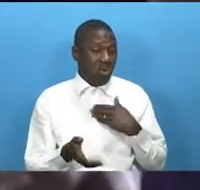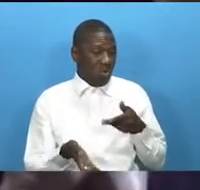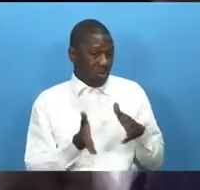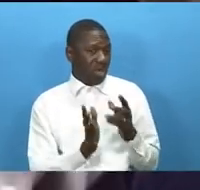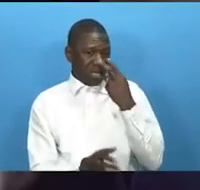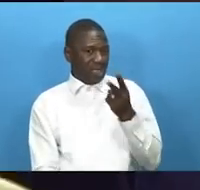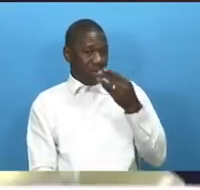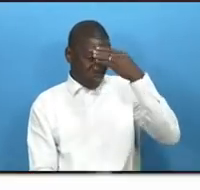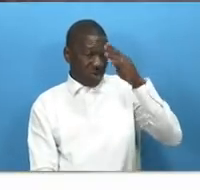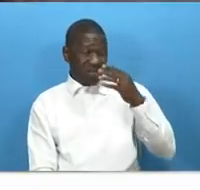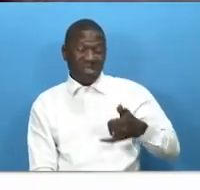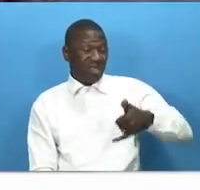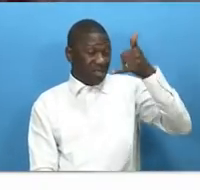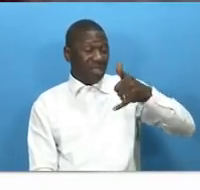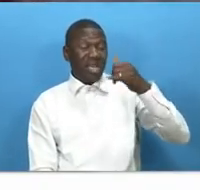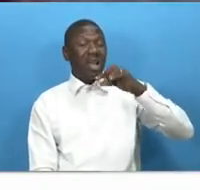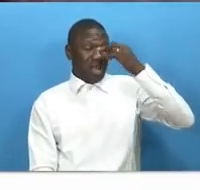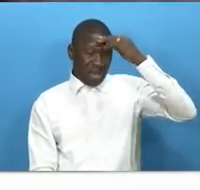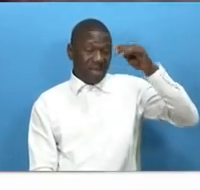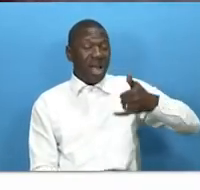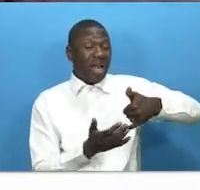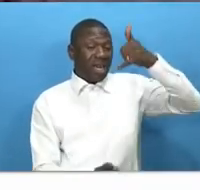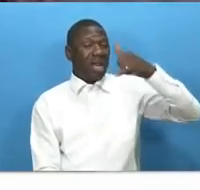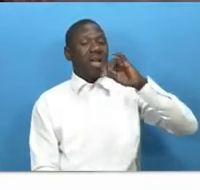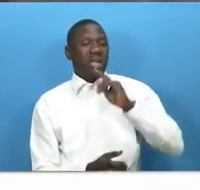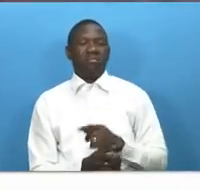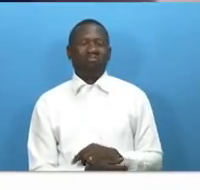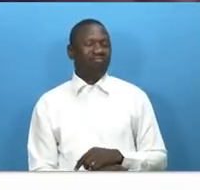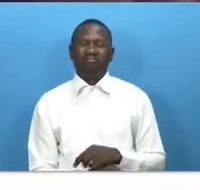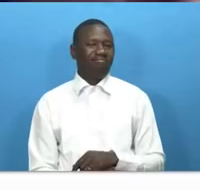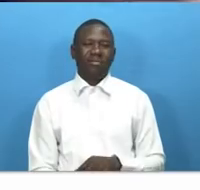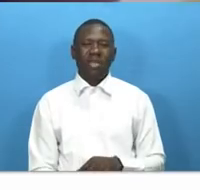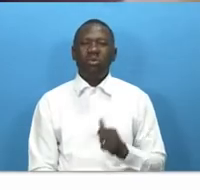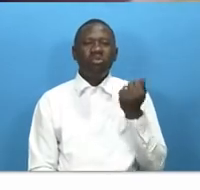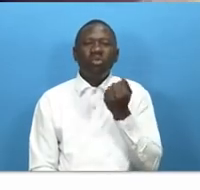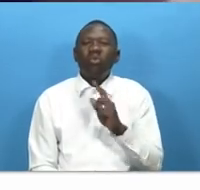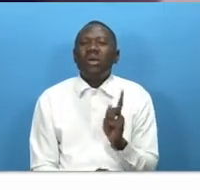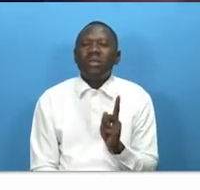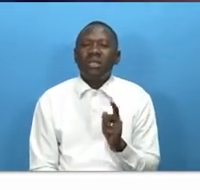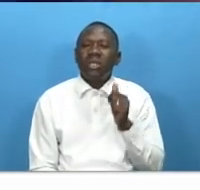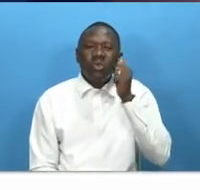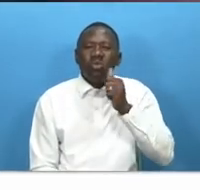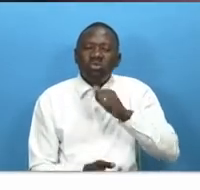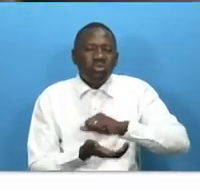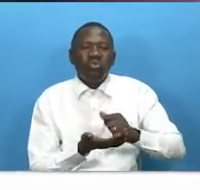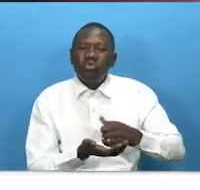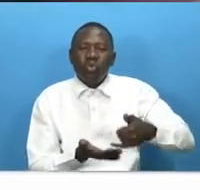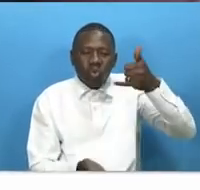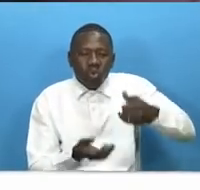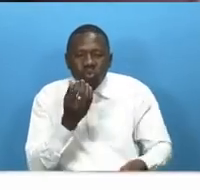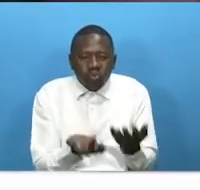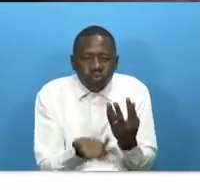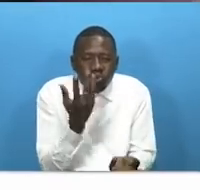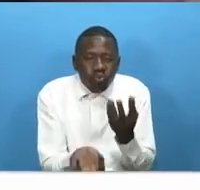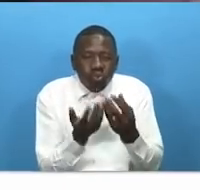i see boys drinking attire is not acceptable because they usually cook the sugar along with the attire and that